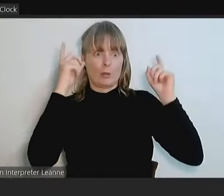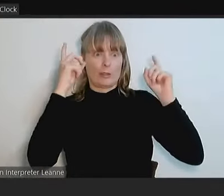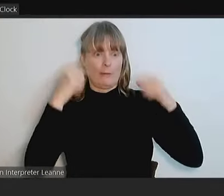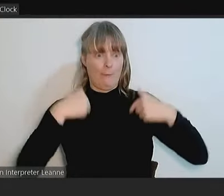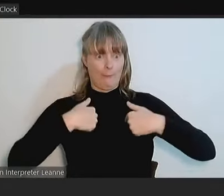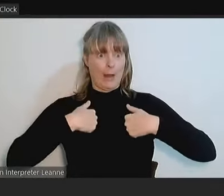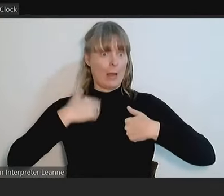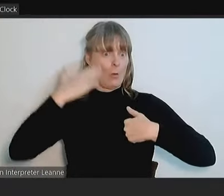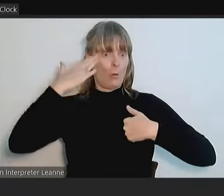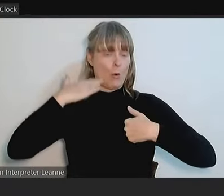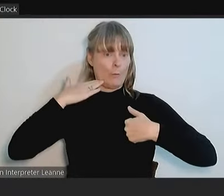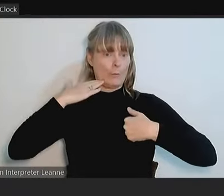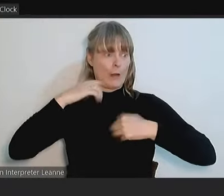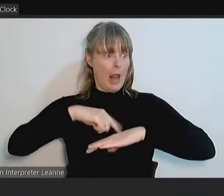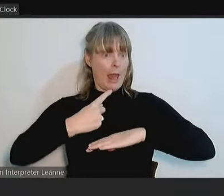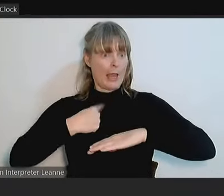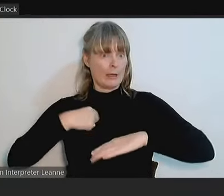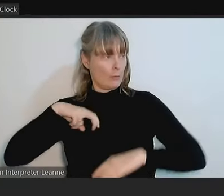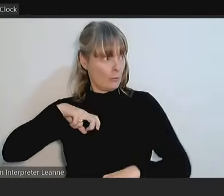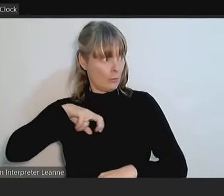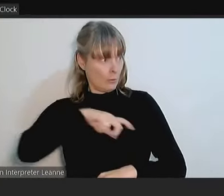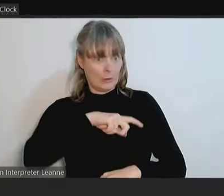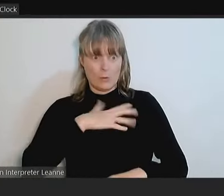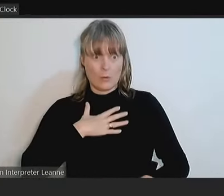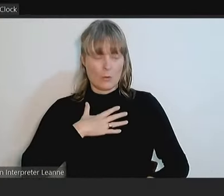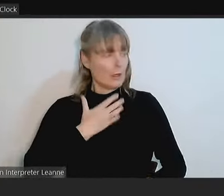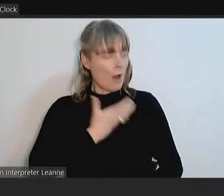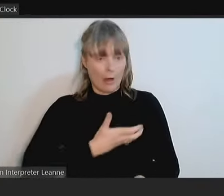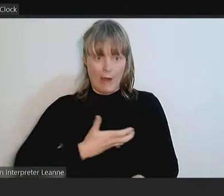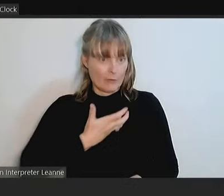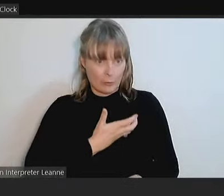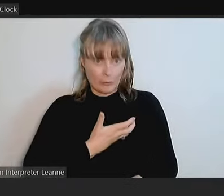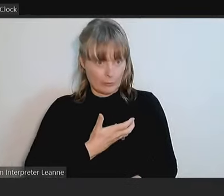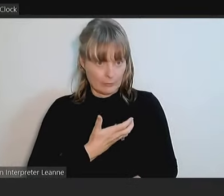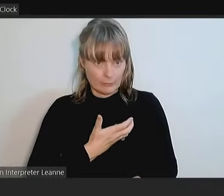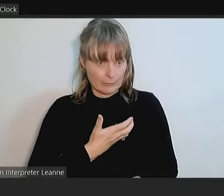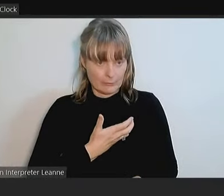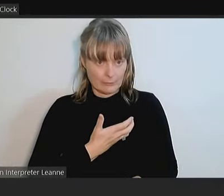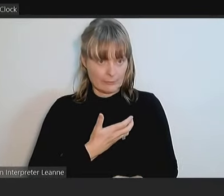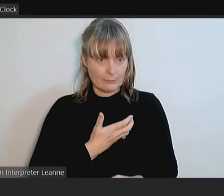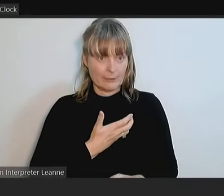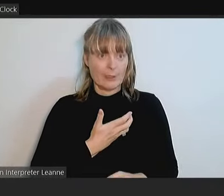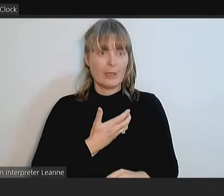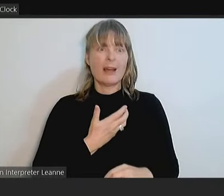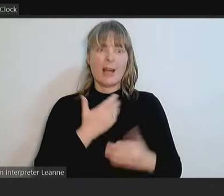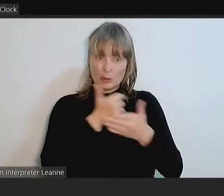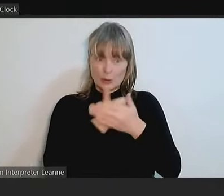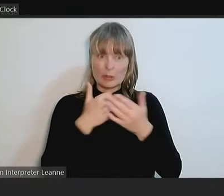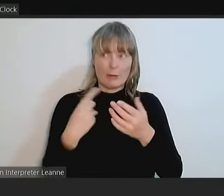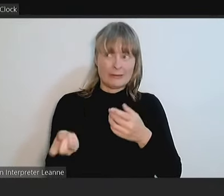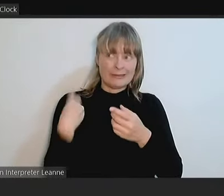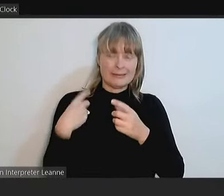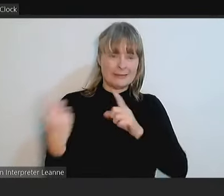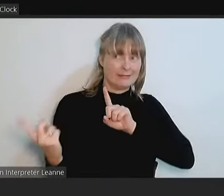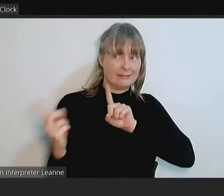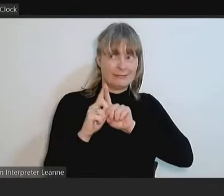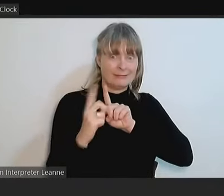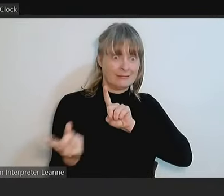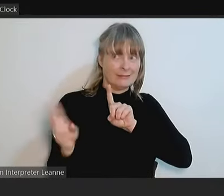late in the evenings, I feel very uncomfortable with this and have to usually be accompanied by a few people with me